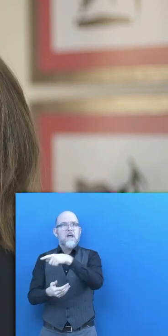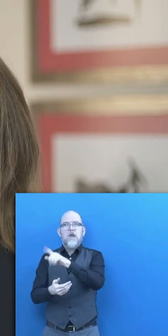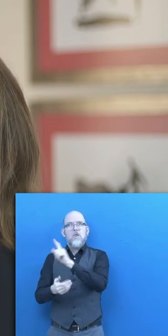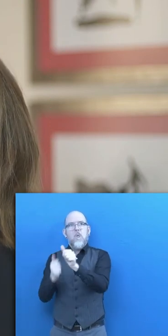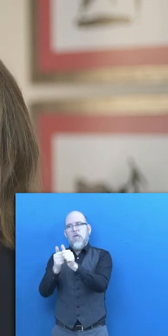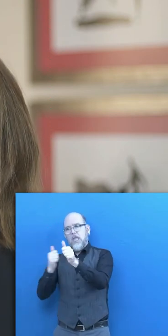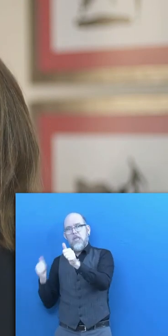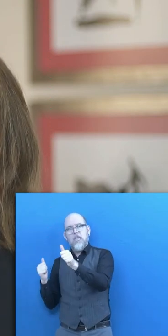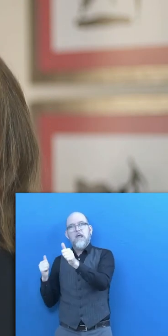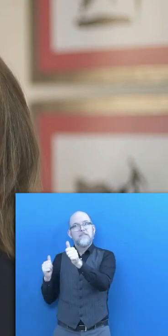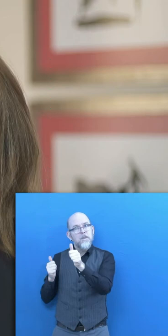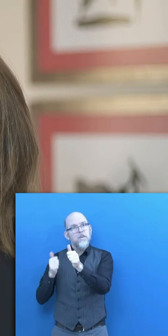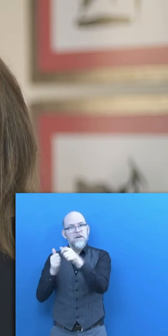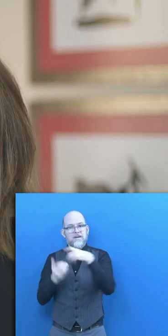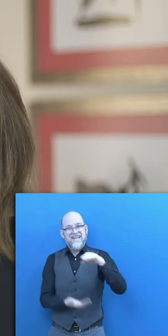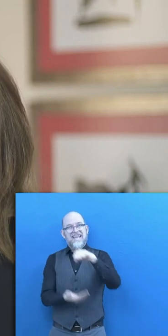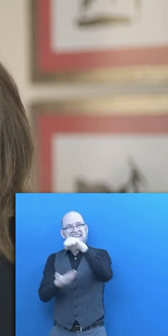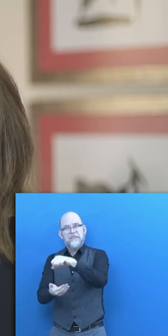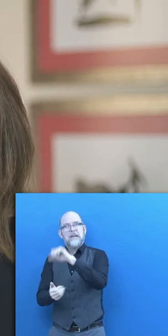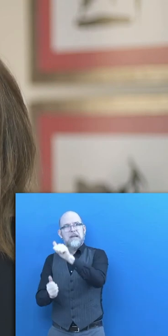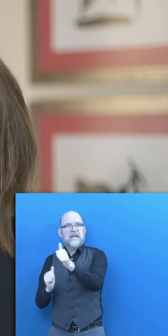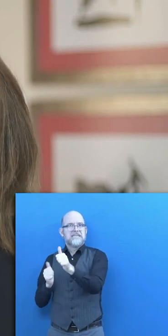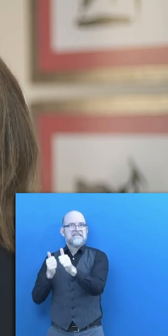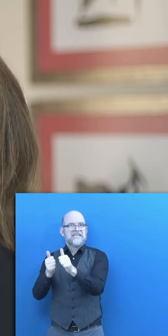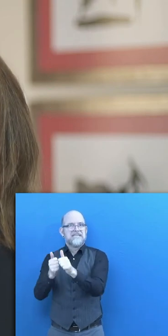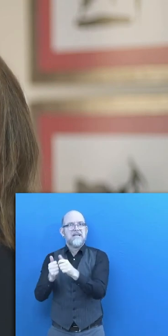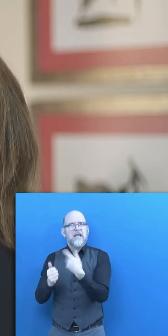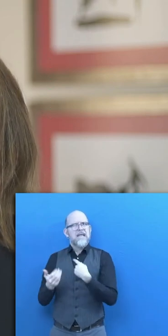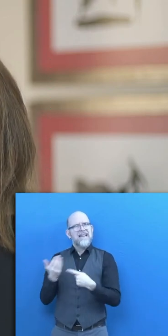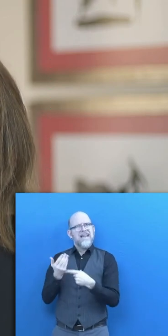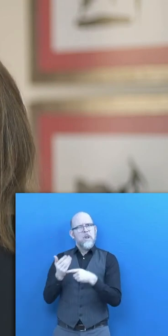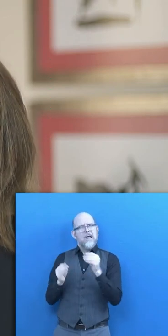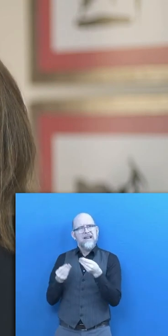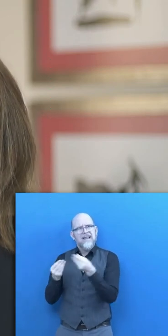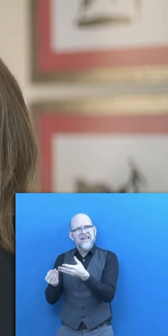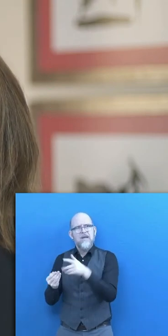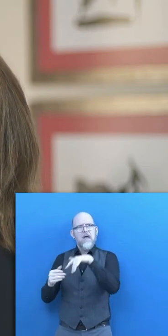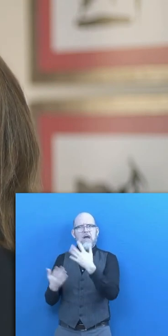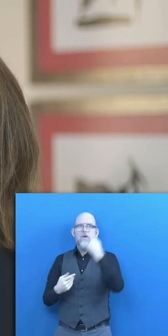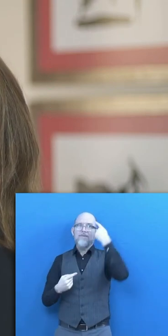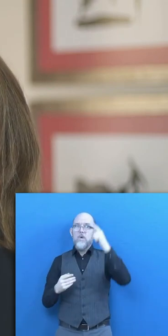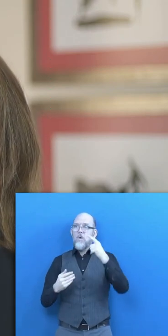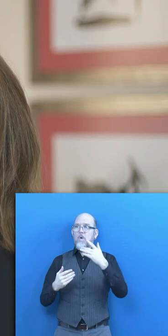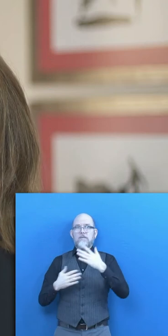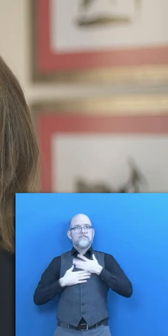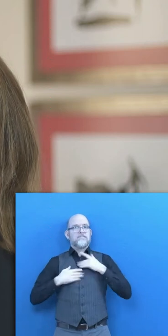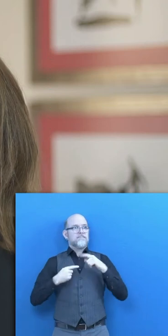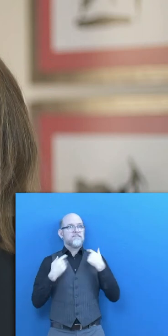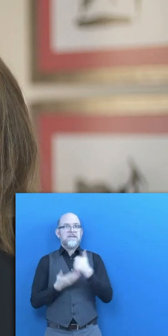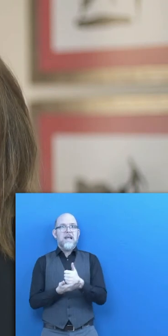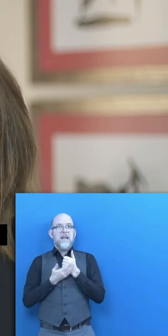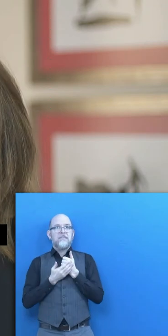are not left behind. Using this technology will also help us prepare